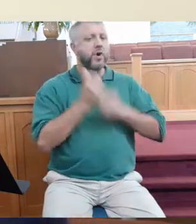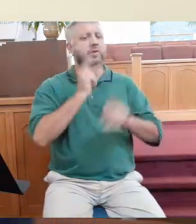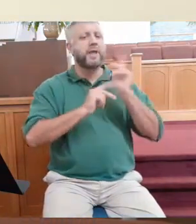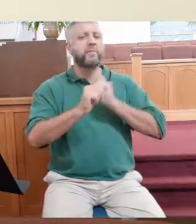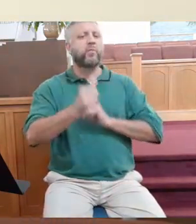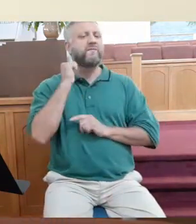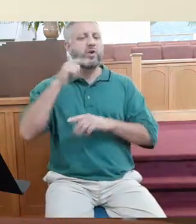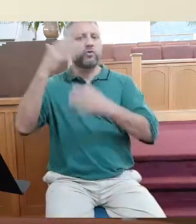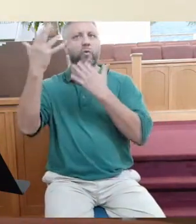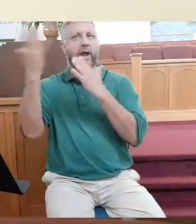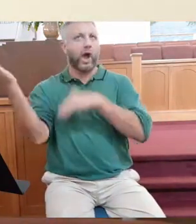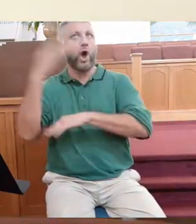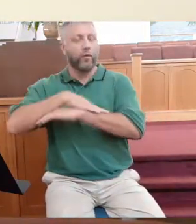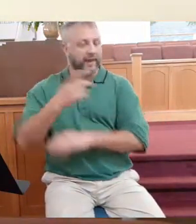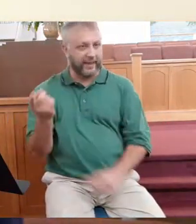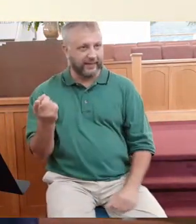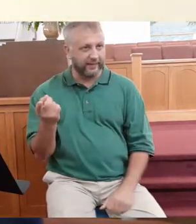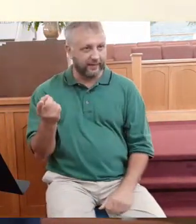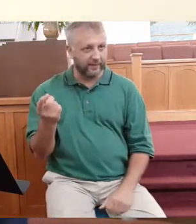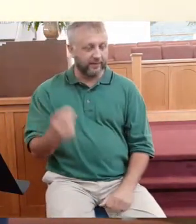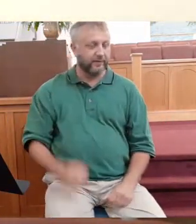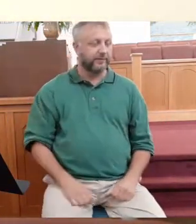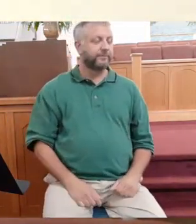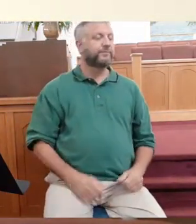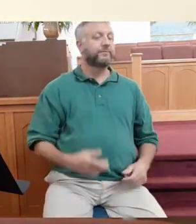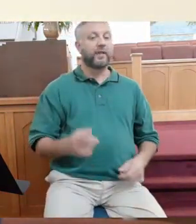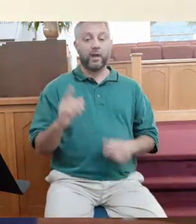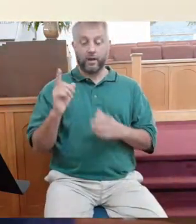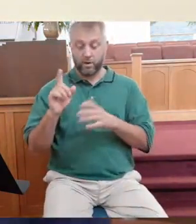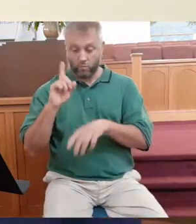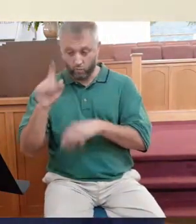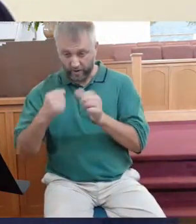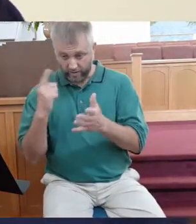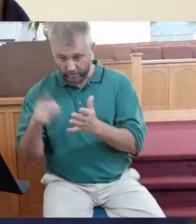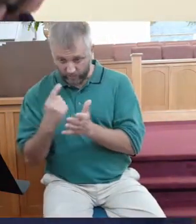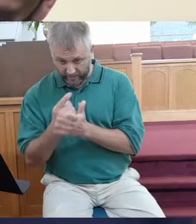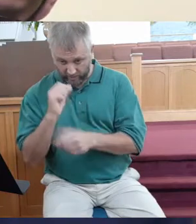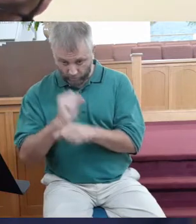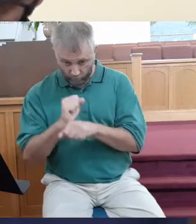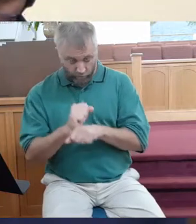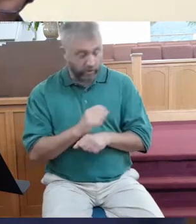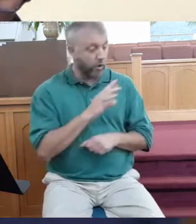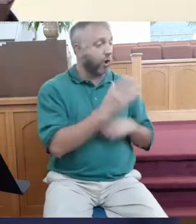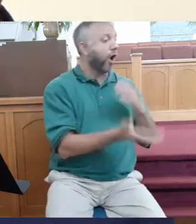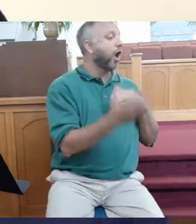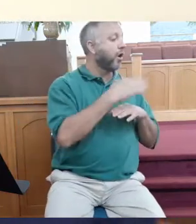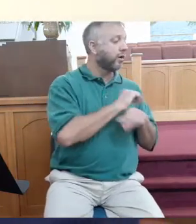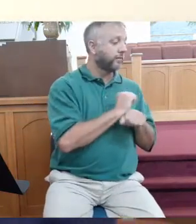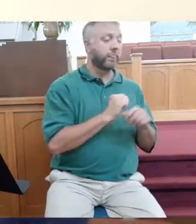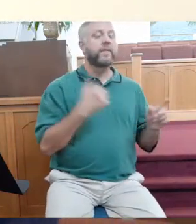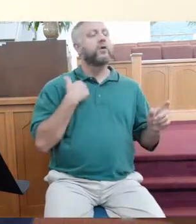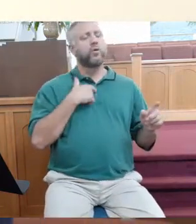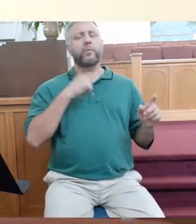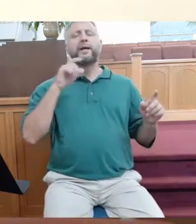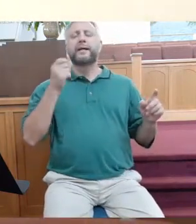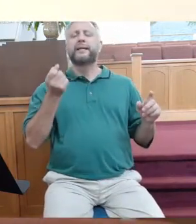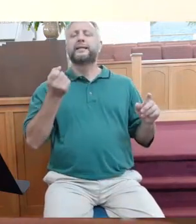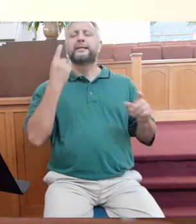it was just for an hour. You know why this is important? I believe as Christians, we need to understand